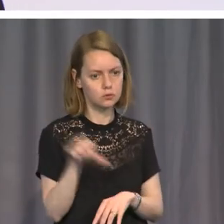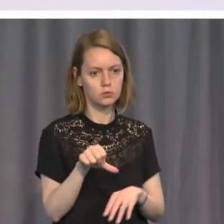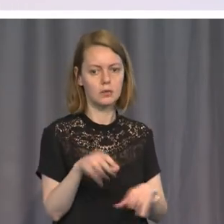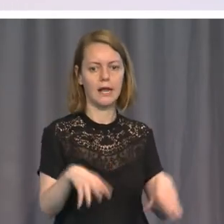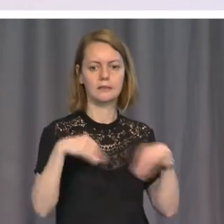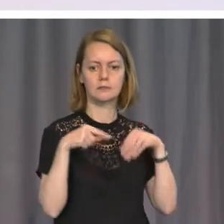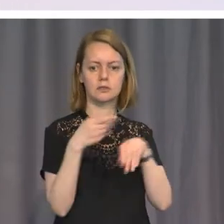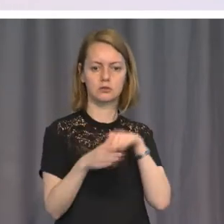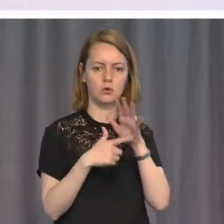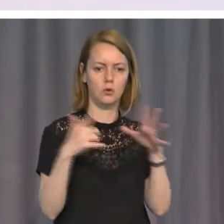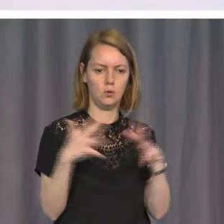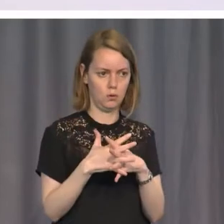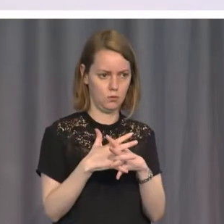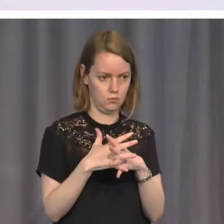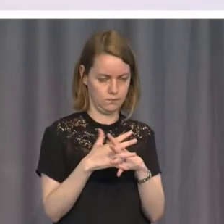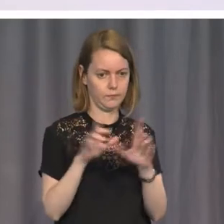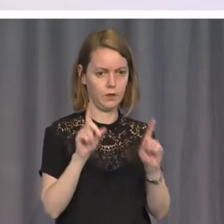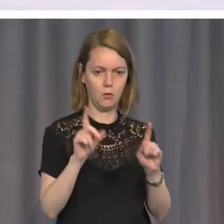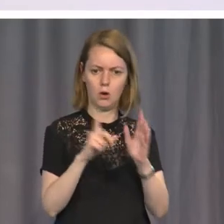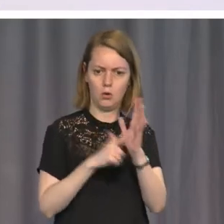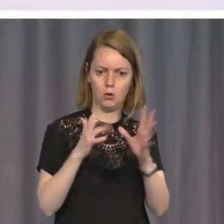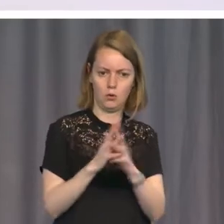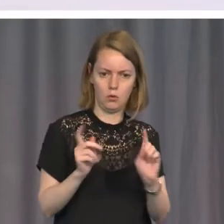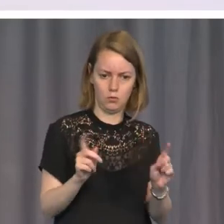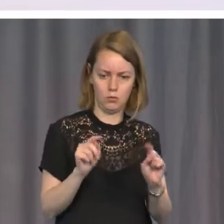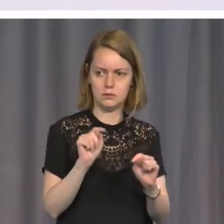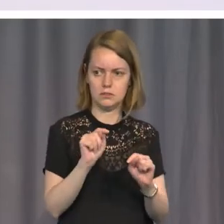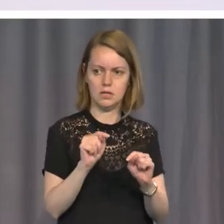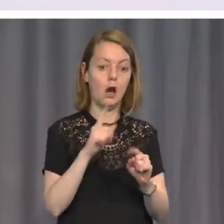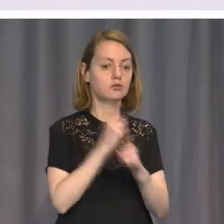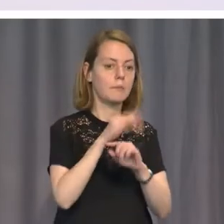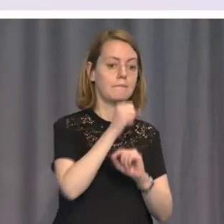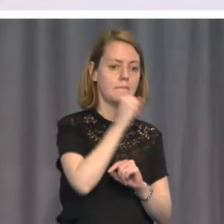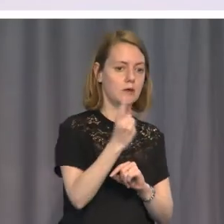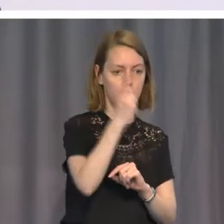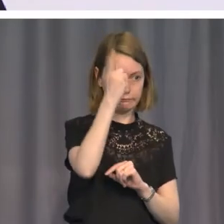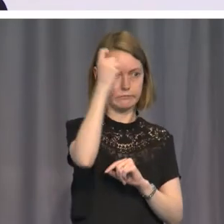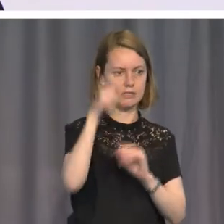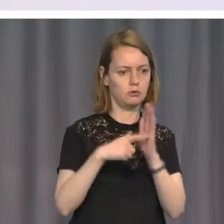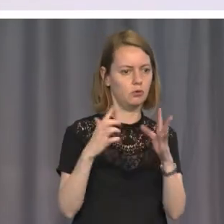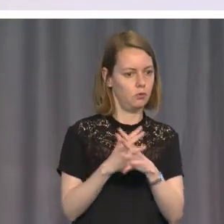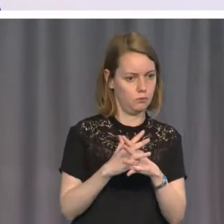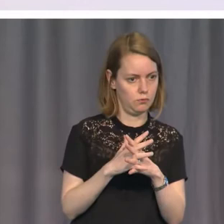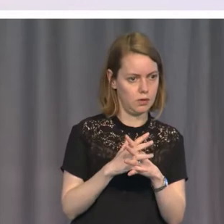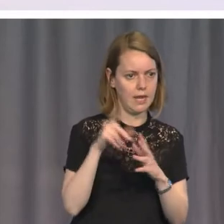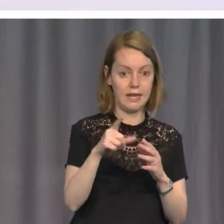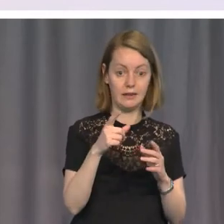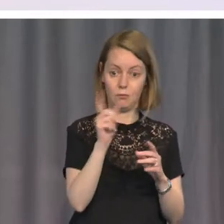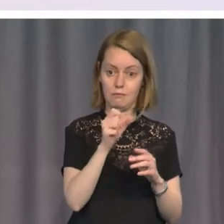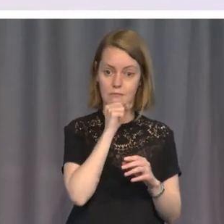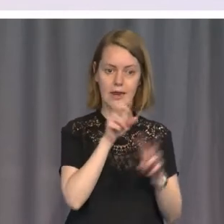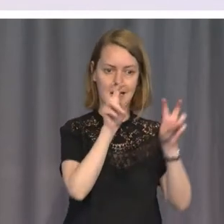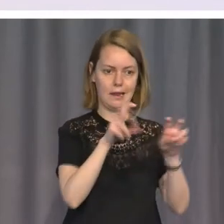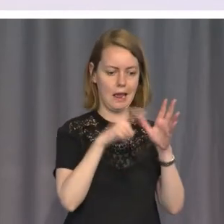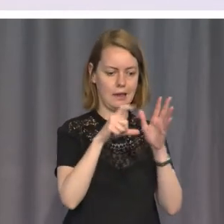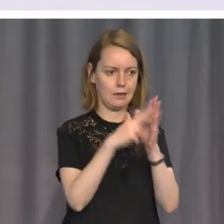move in the same direction. But let me tell you a bit about Sergei Magnitsky, the courageous accountant, I believe,